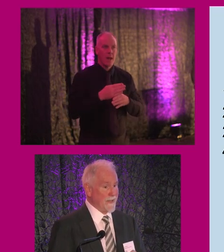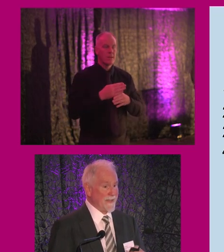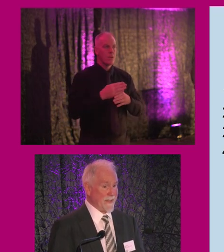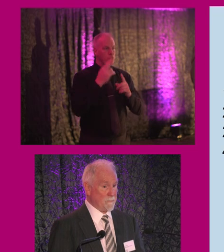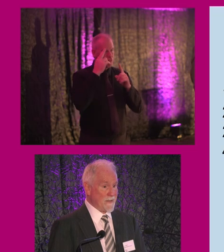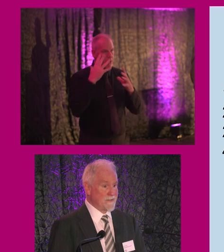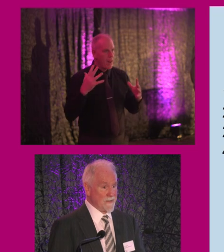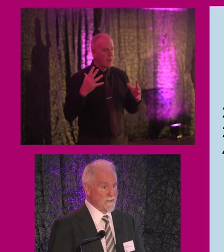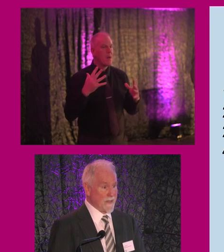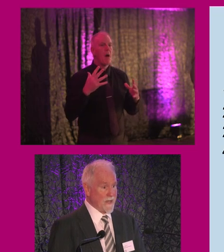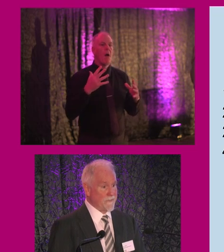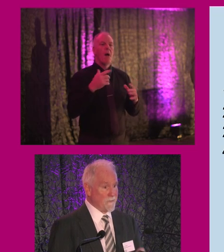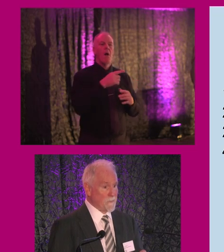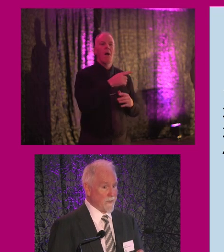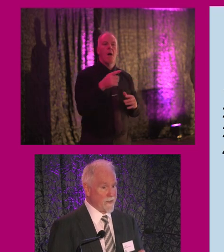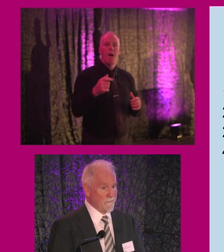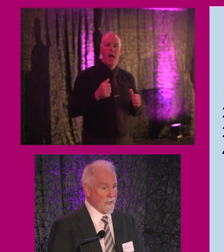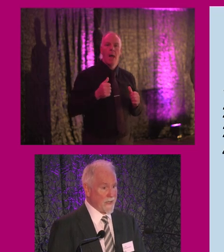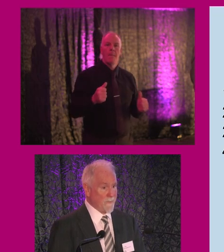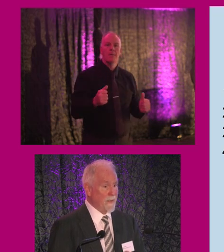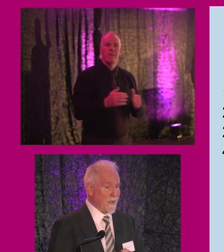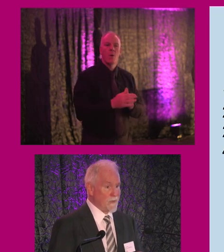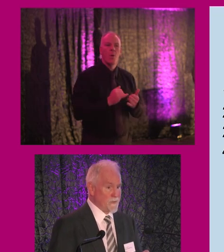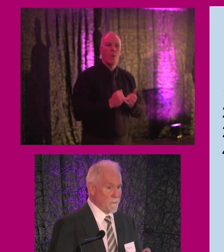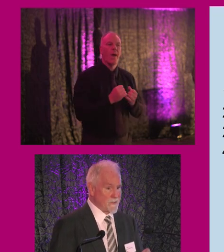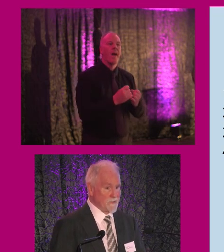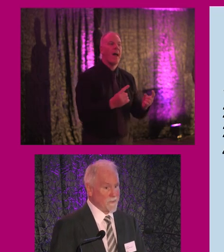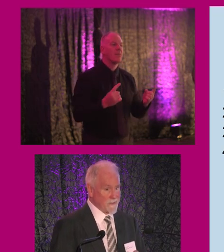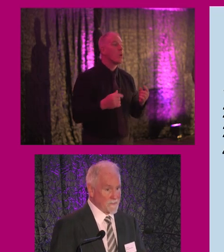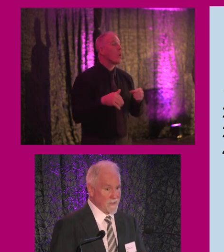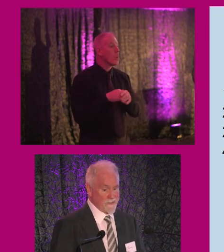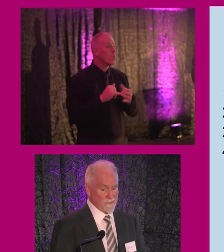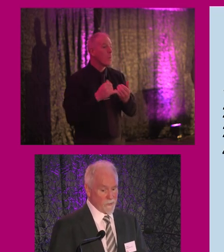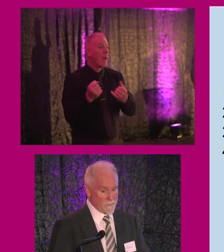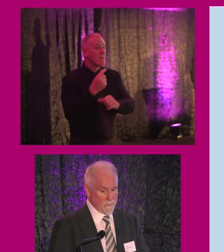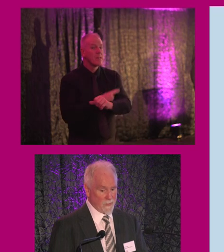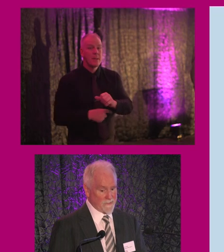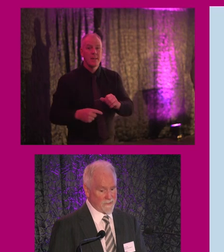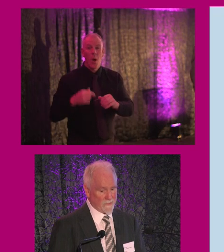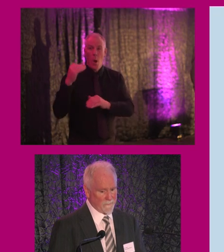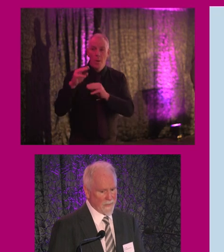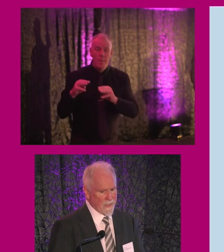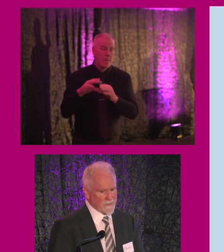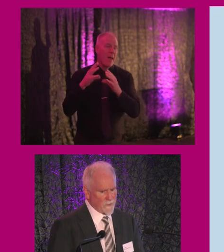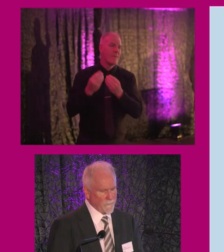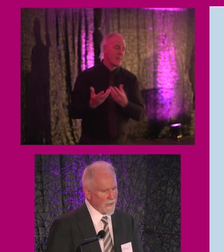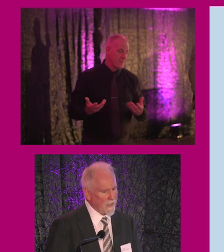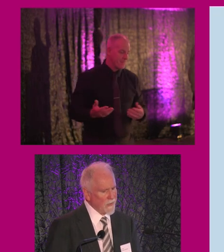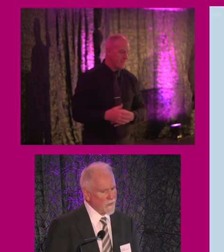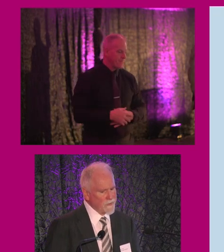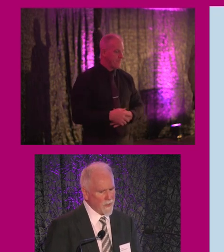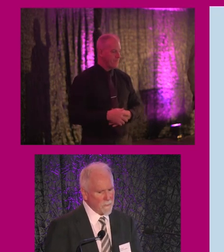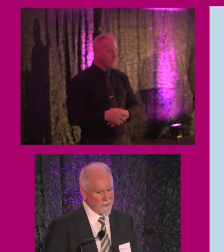the abilities of everybody, including persons with disabilities, older people, etc. So,